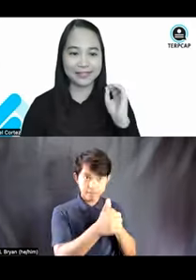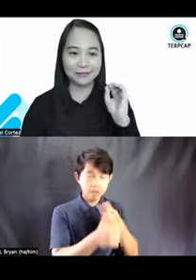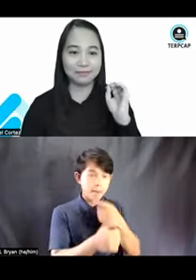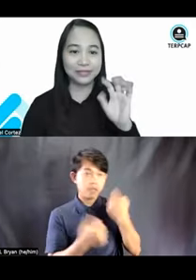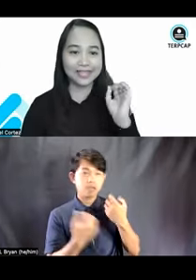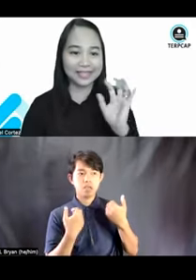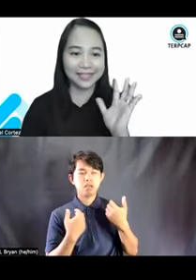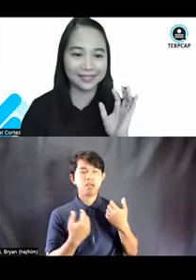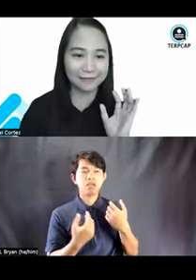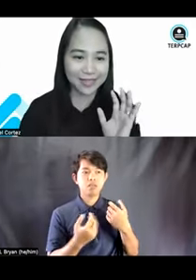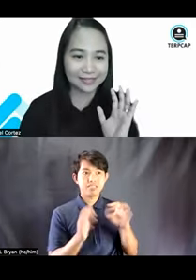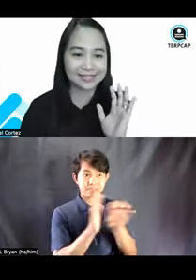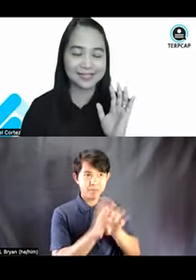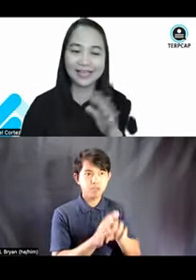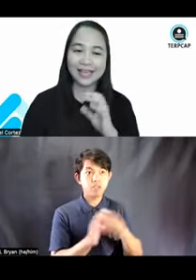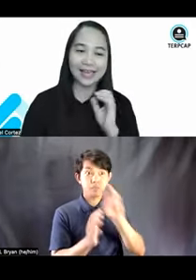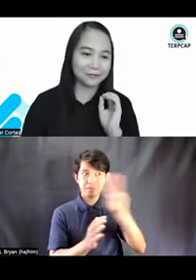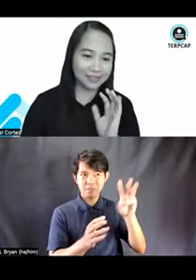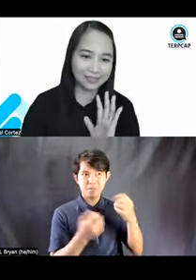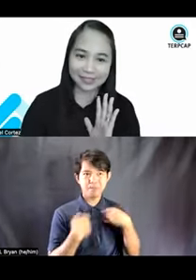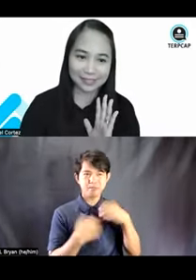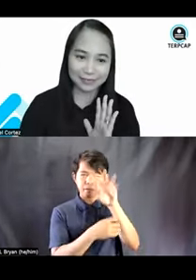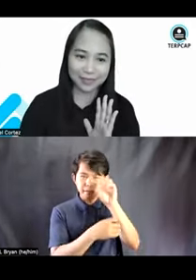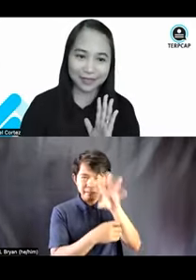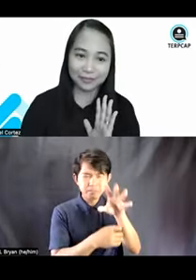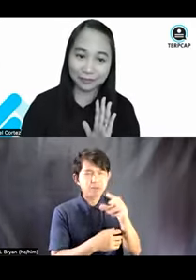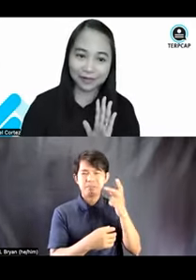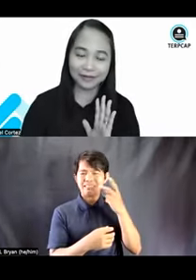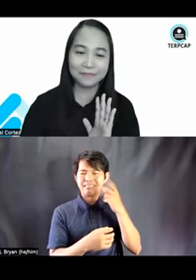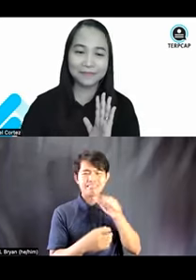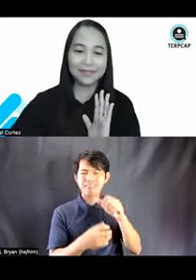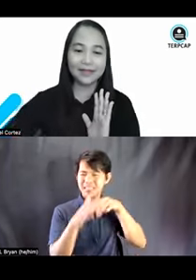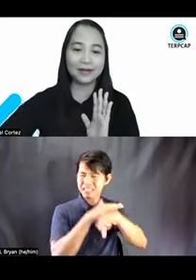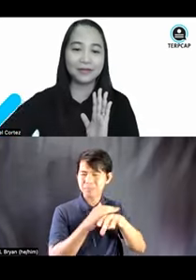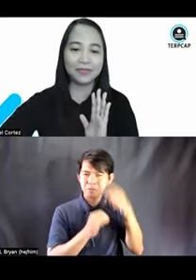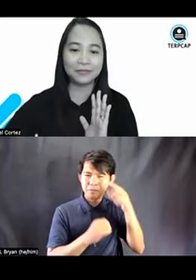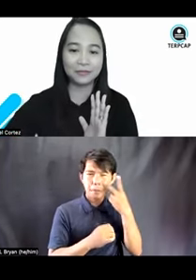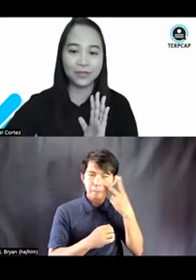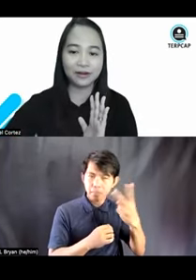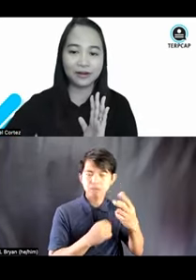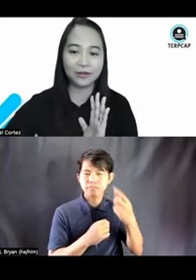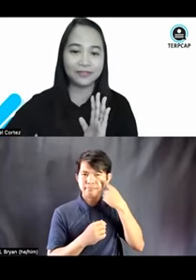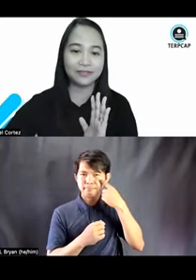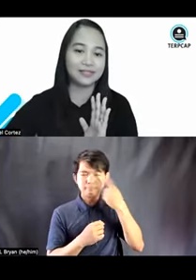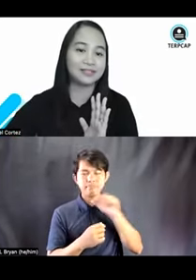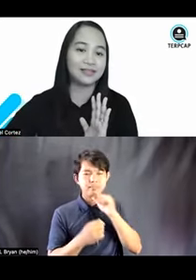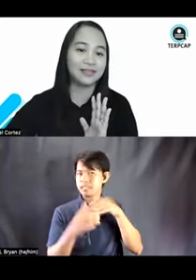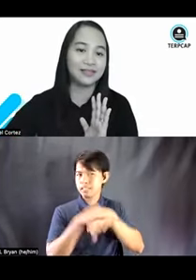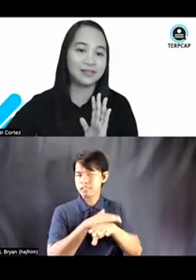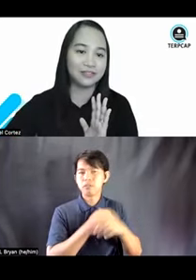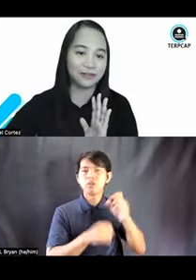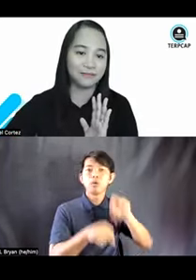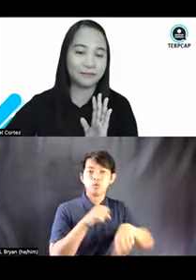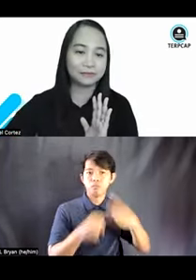still has those blinking effects, I don't think that's accessible anymore. And we are going to discuss that